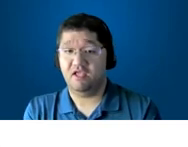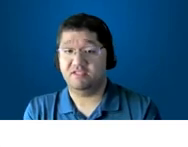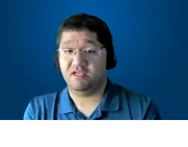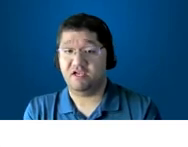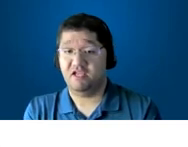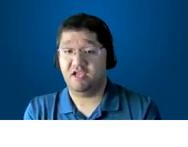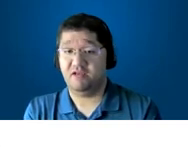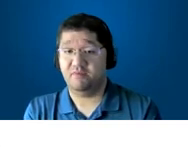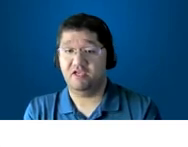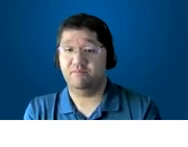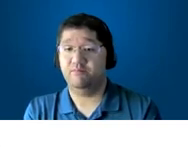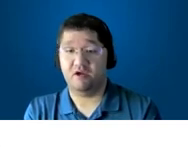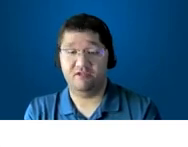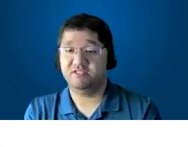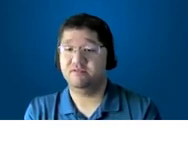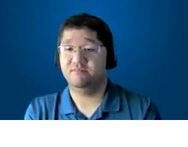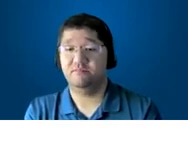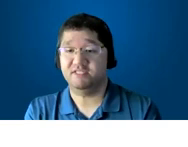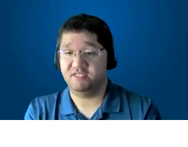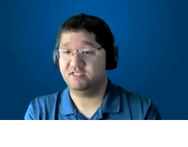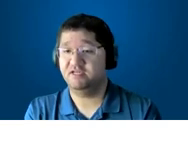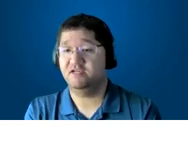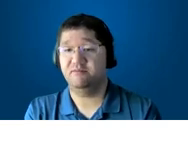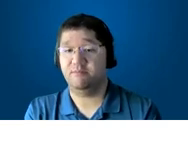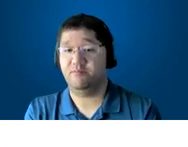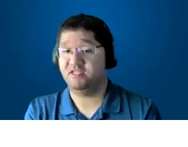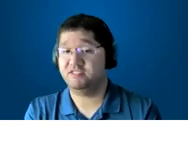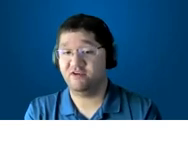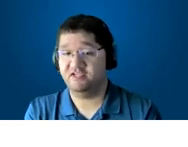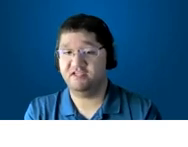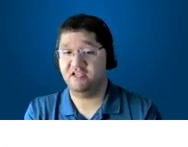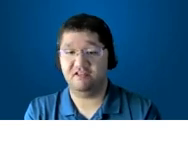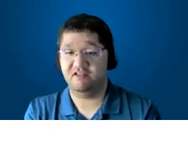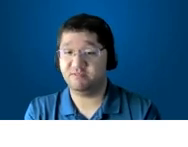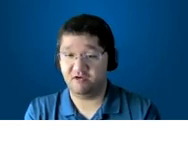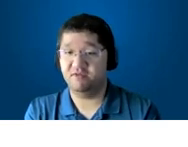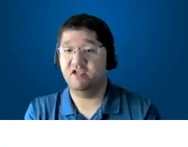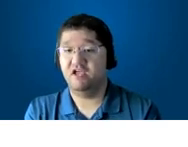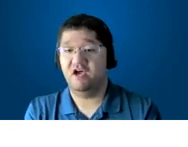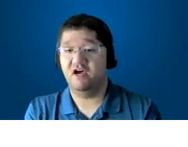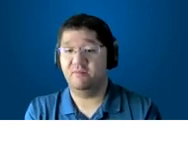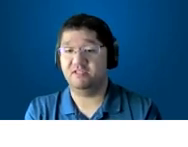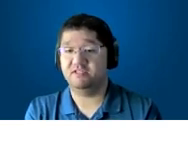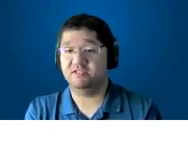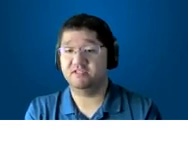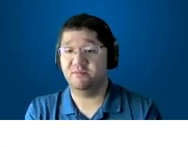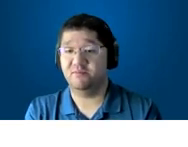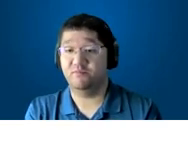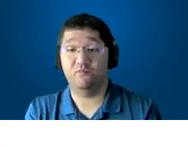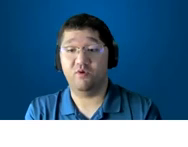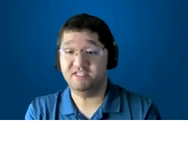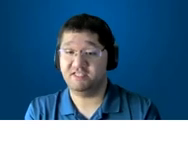and i had my parents my sister and my best friend and his mom um and